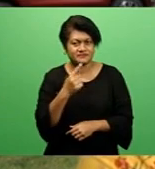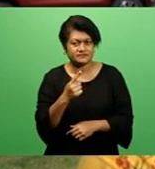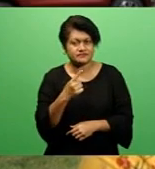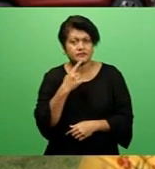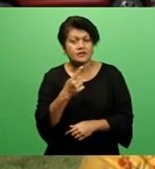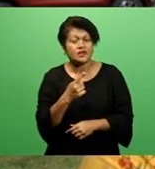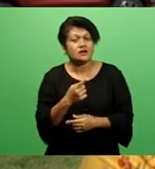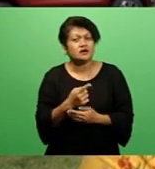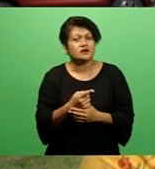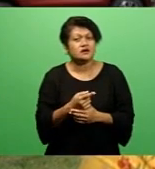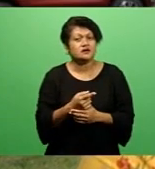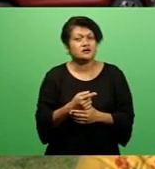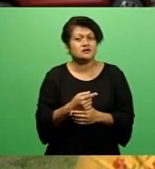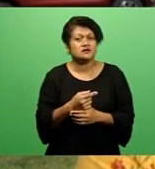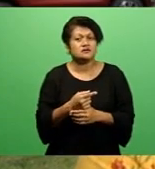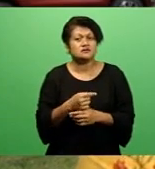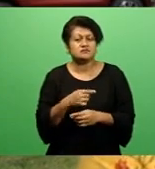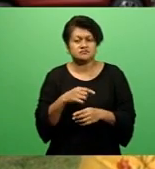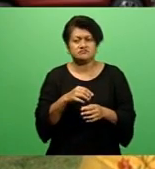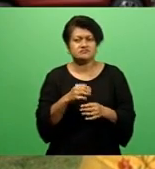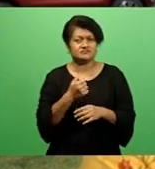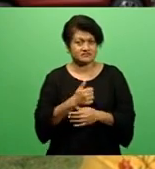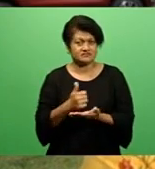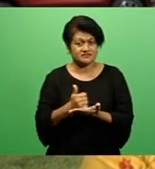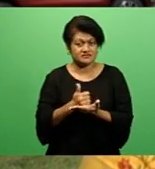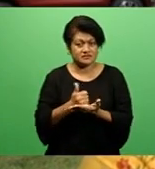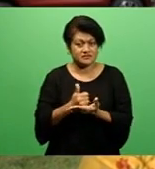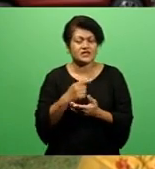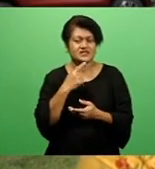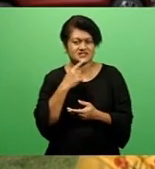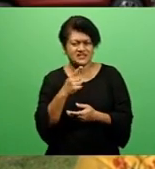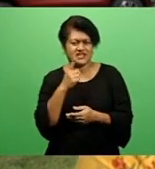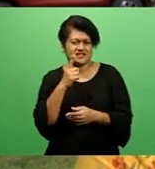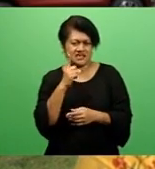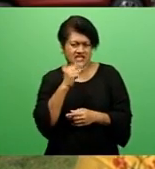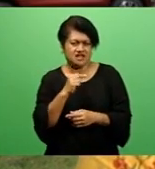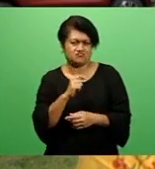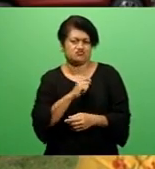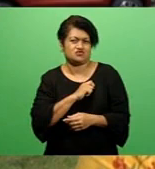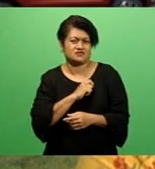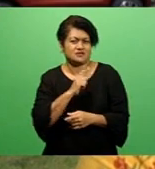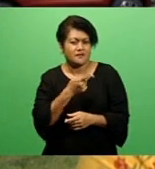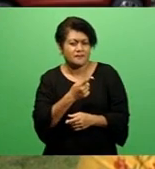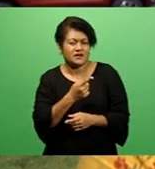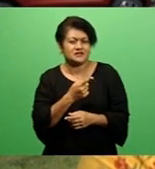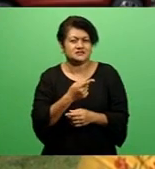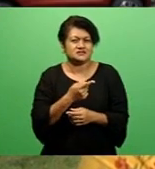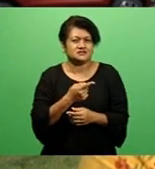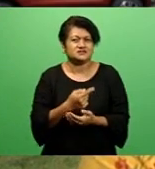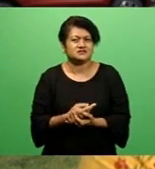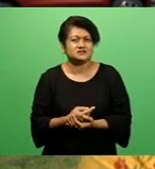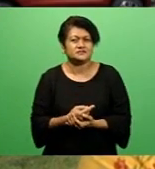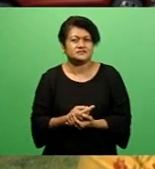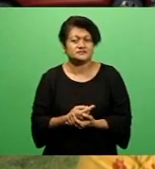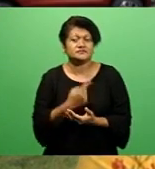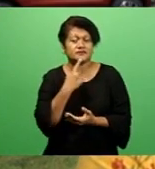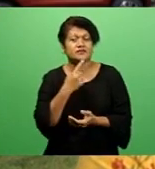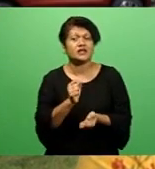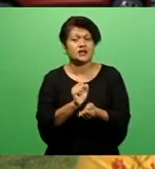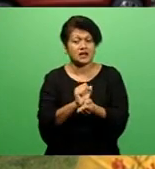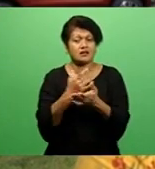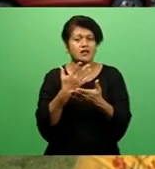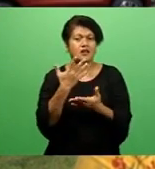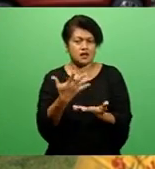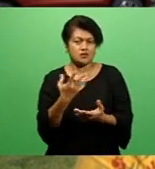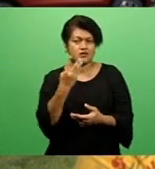said that the act was premeditated and there was a grave breach of trust. Silaira has been sentenced to three years and seven months